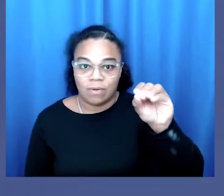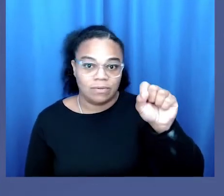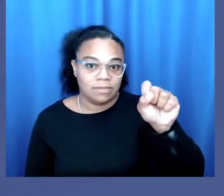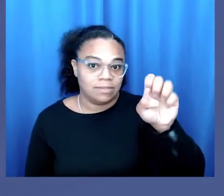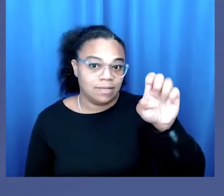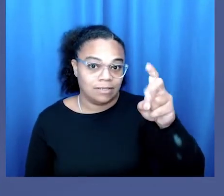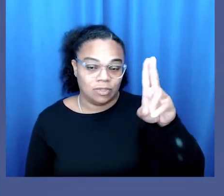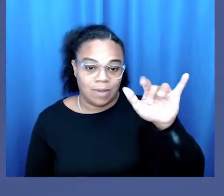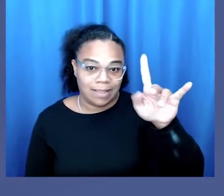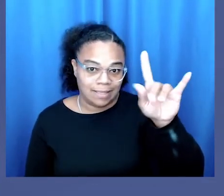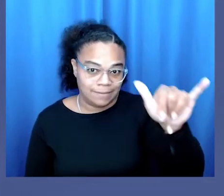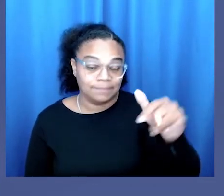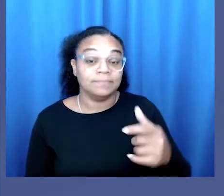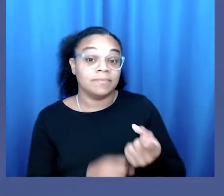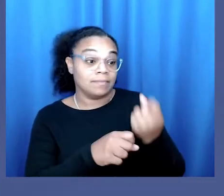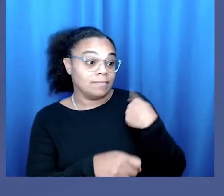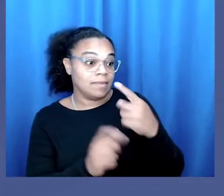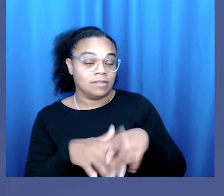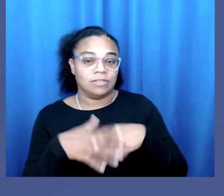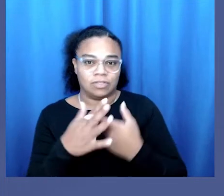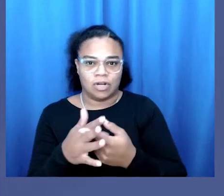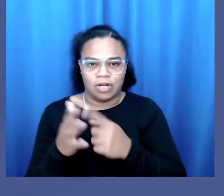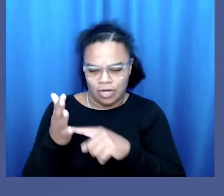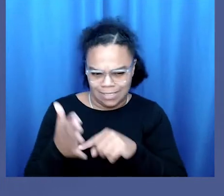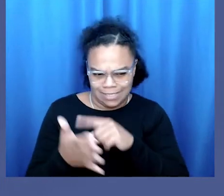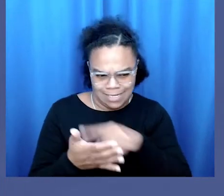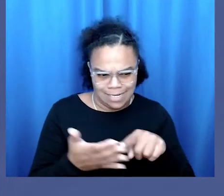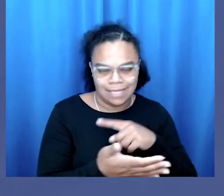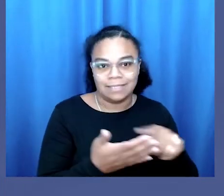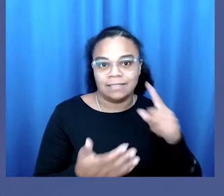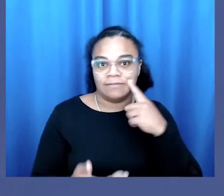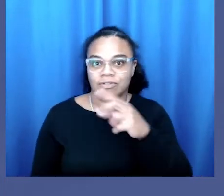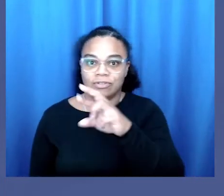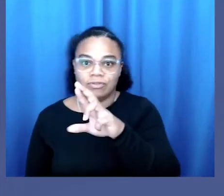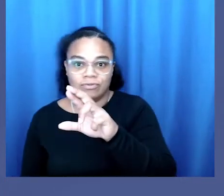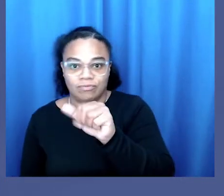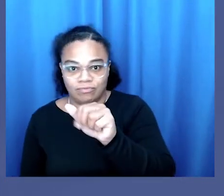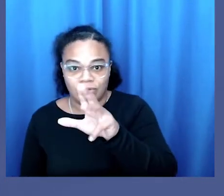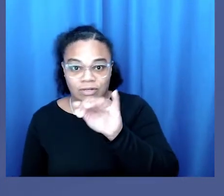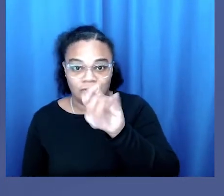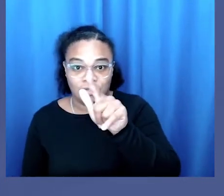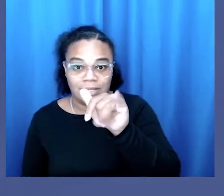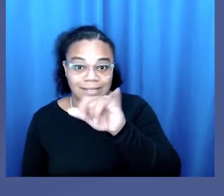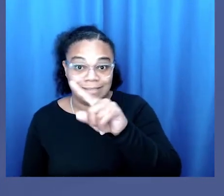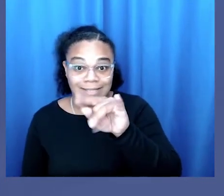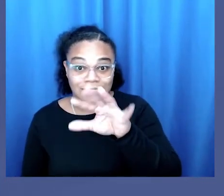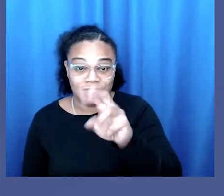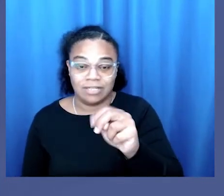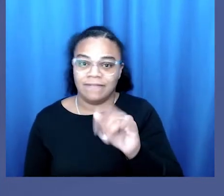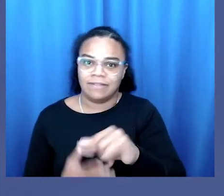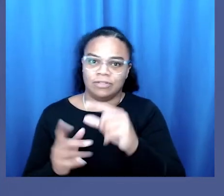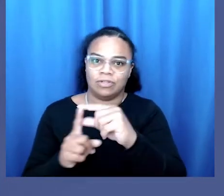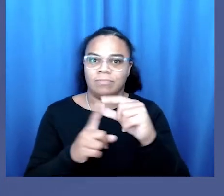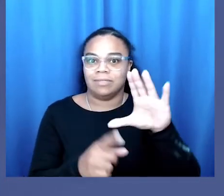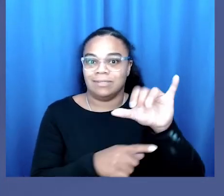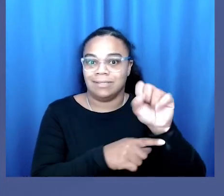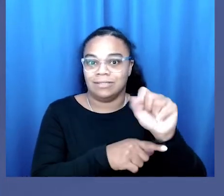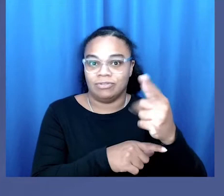Last year, I began a series of critiques regarding the tacit racialization of the term cisgender after noticing how